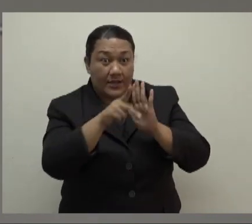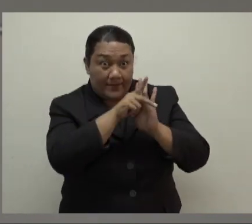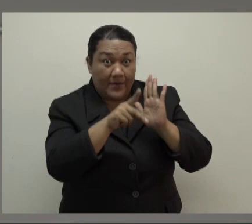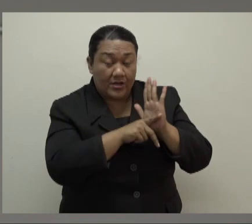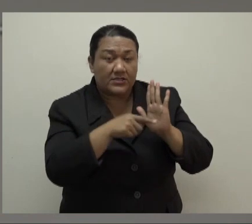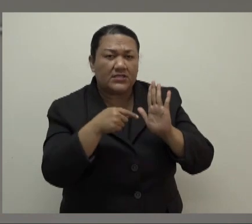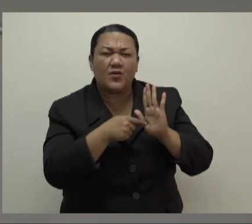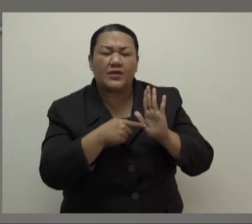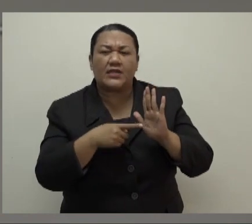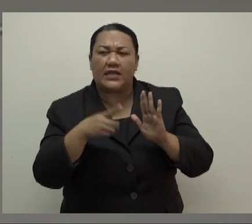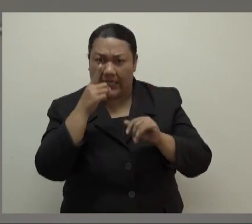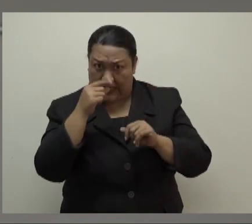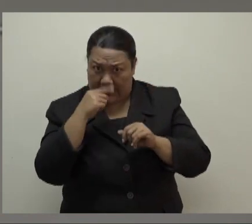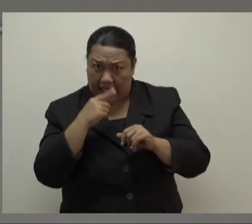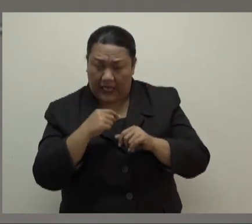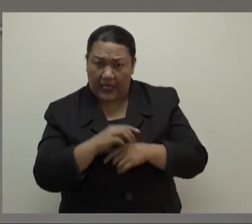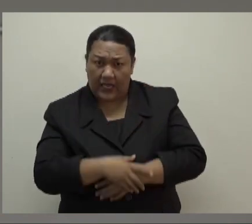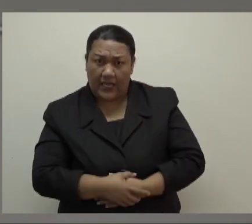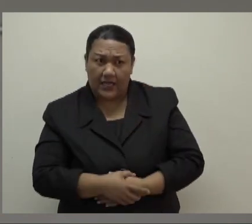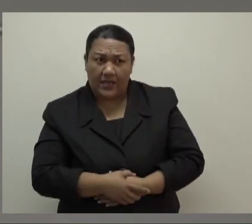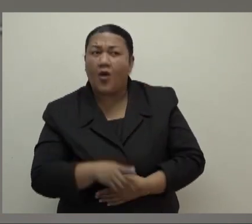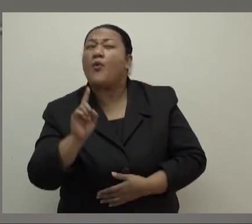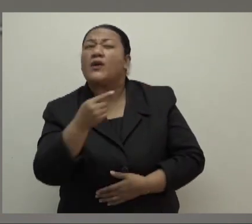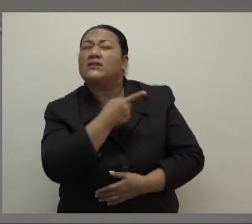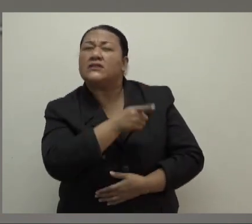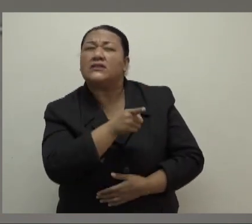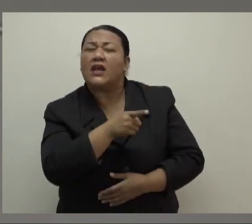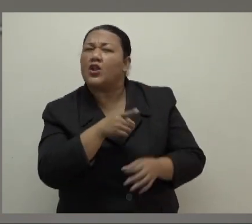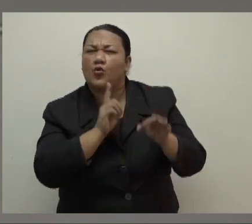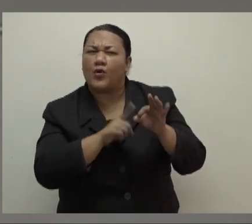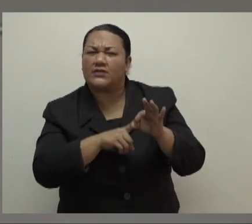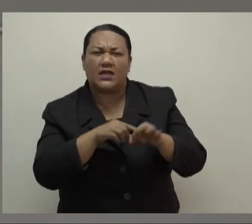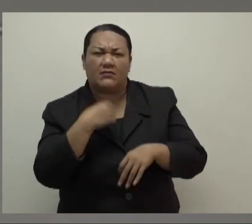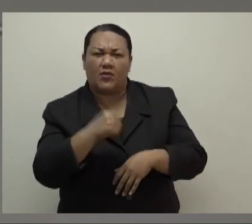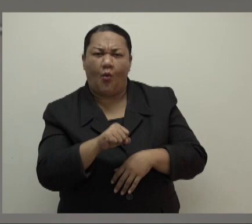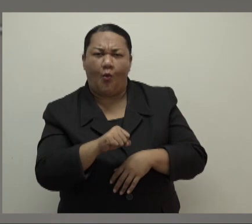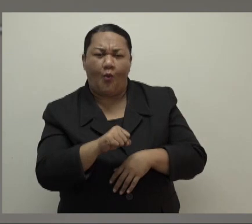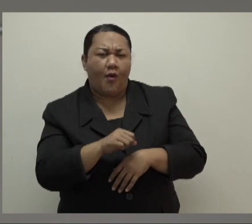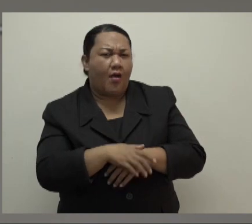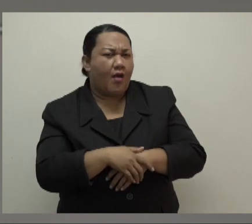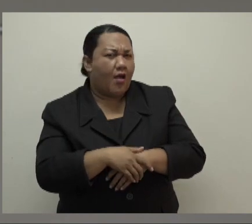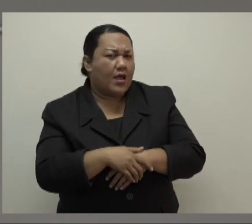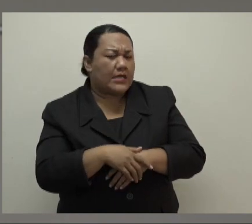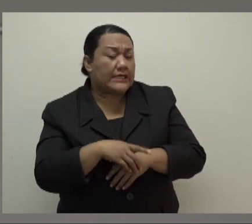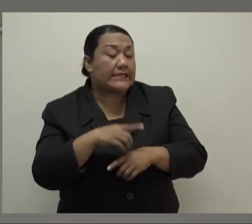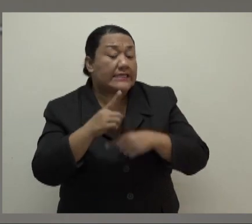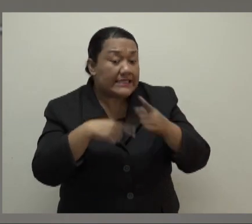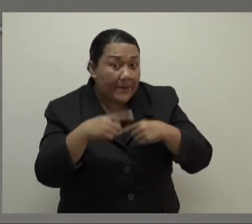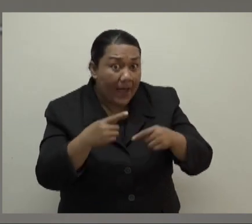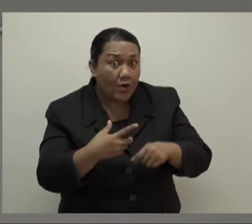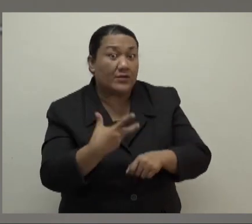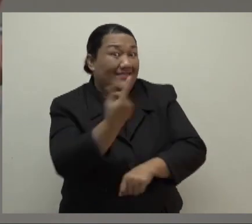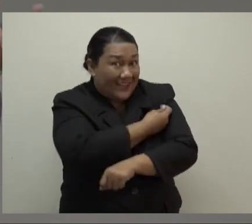even dying? Yeah, but it's not a question of transmission. The fact of the matter is that because of the fact that we have such a higher rate of vaccination,